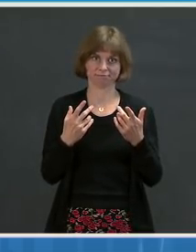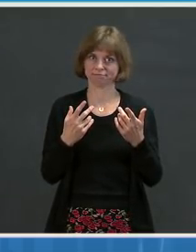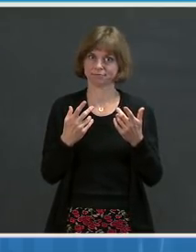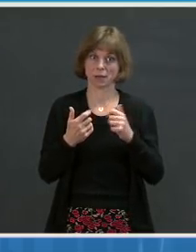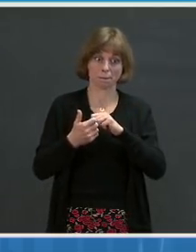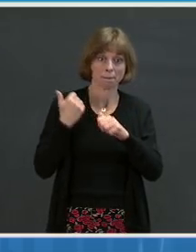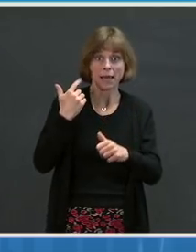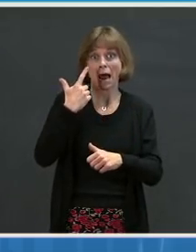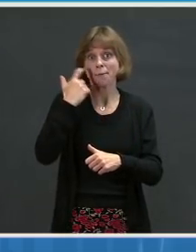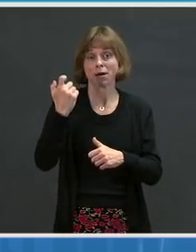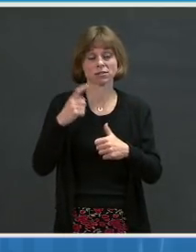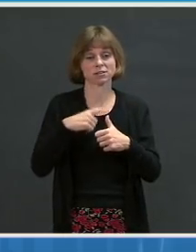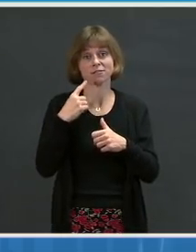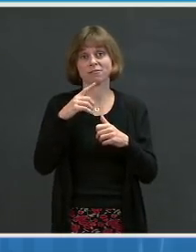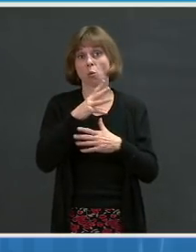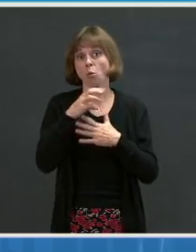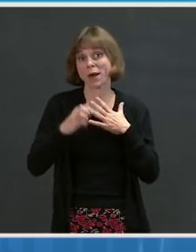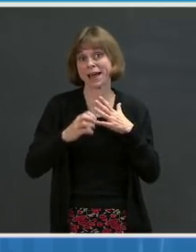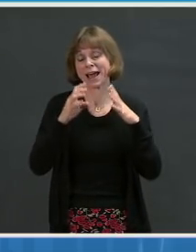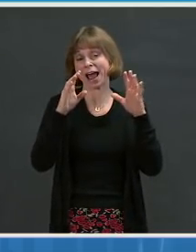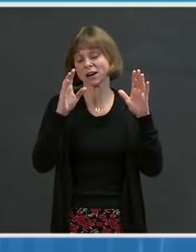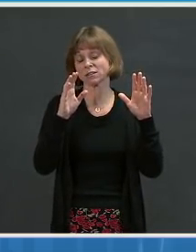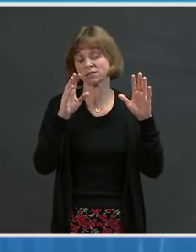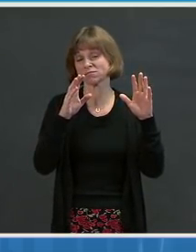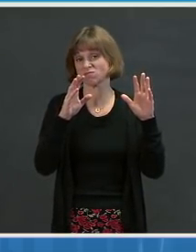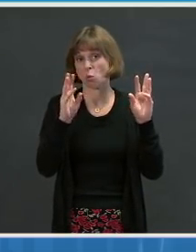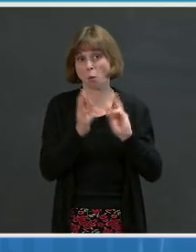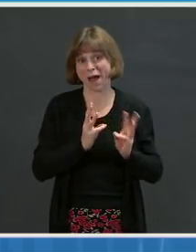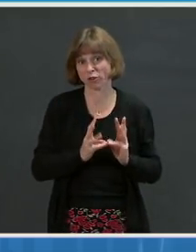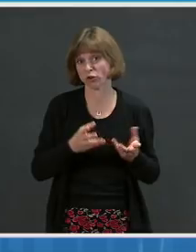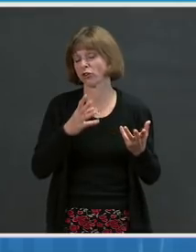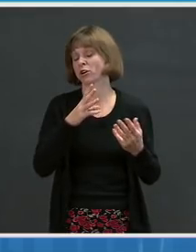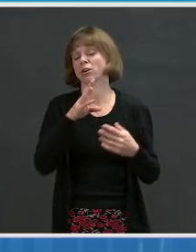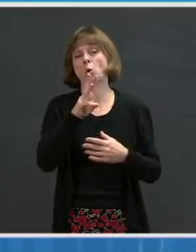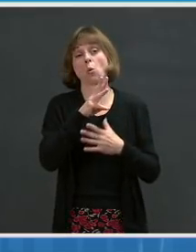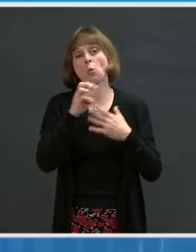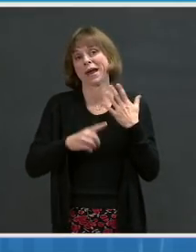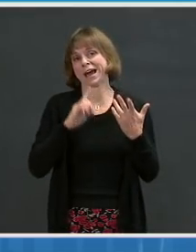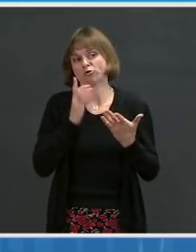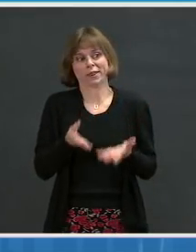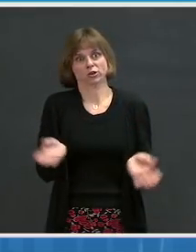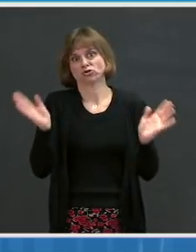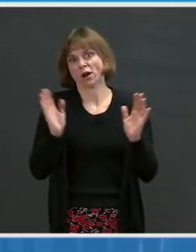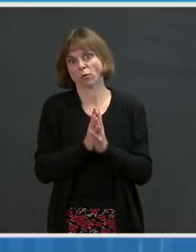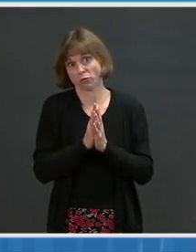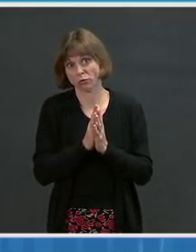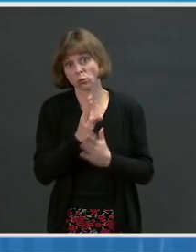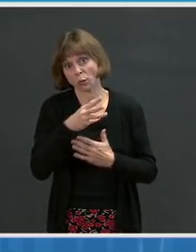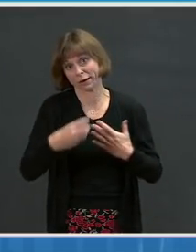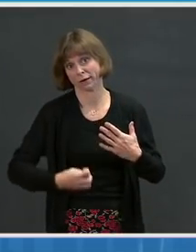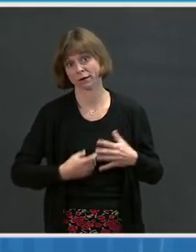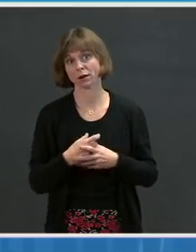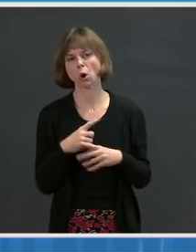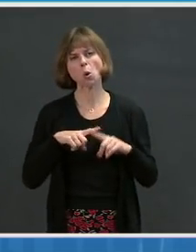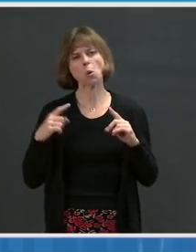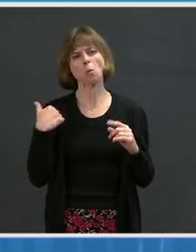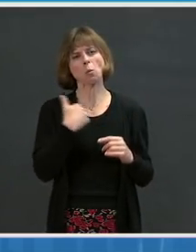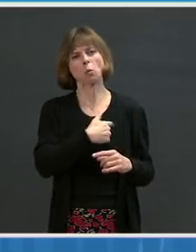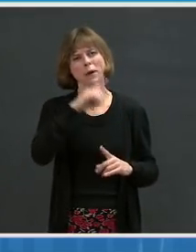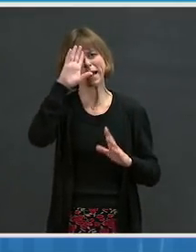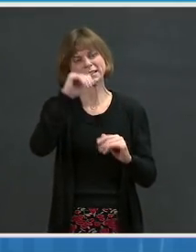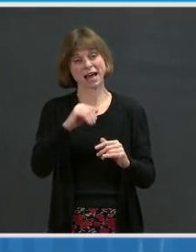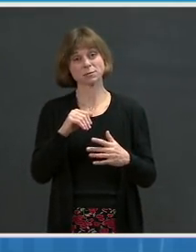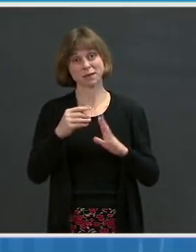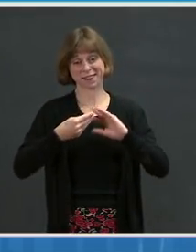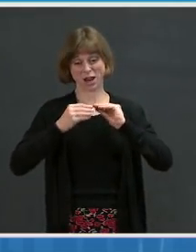the weekend overall. We anticipate that the rate of vaccinations will increase markedly